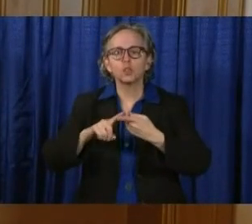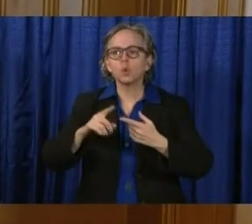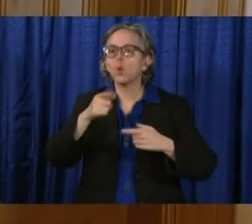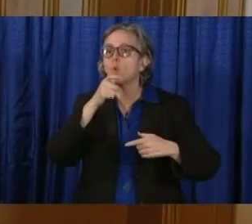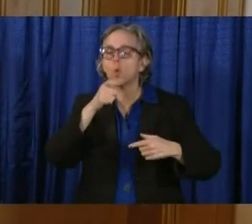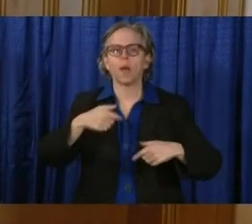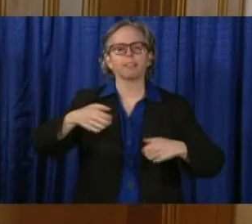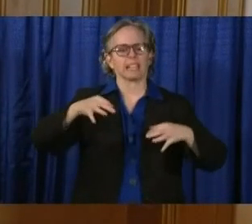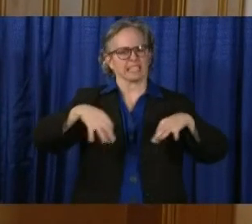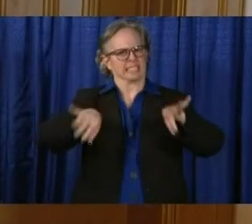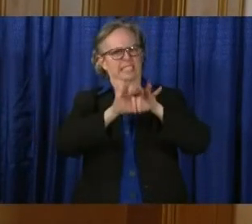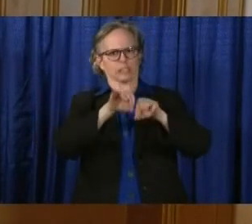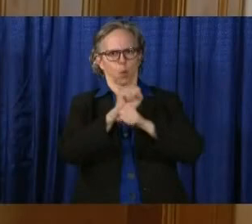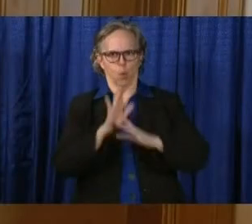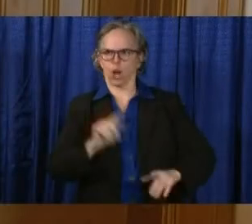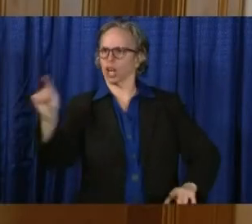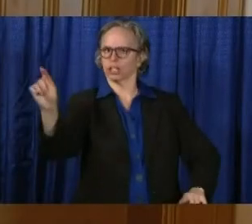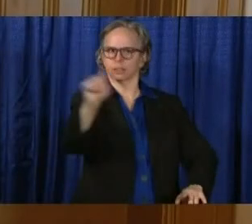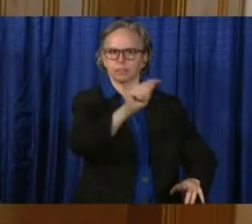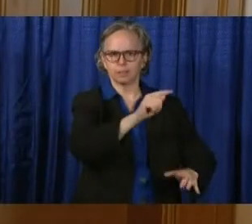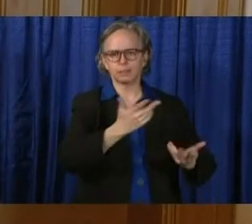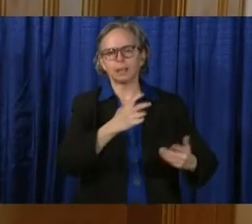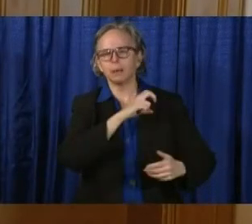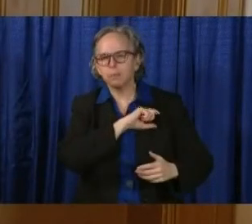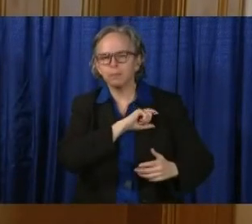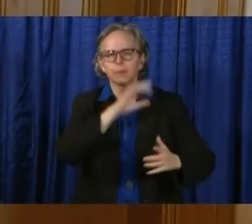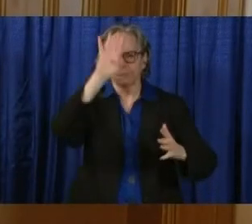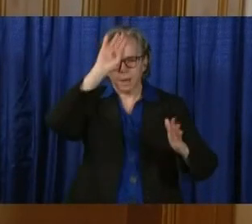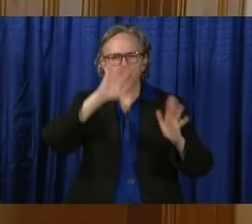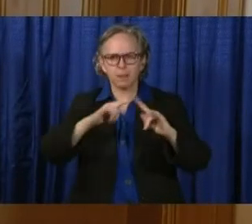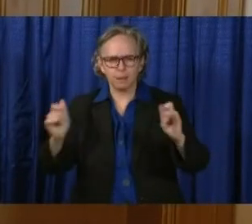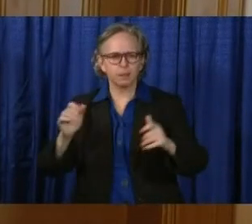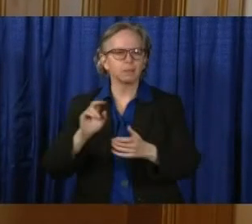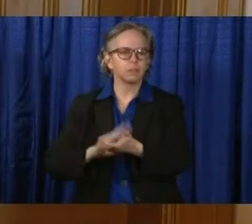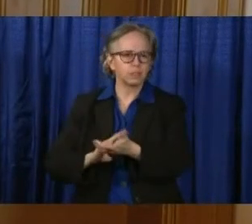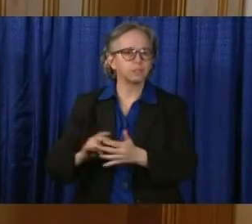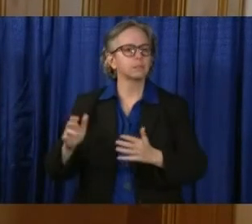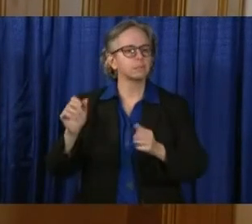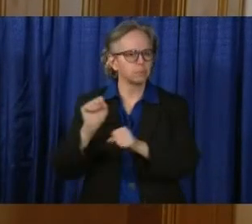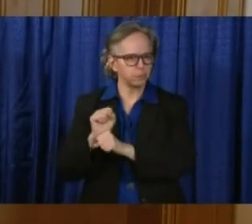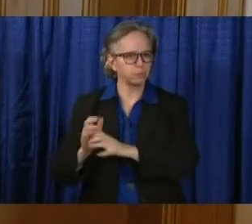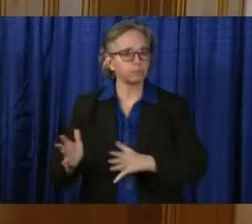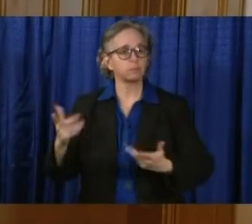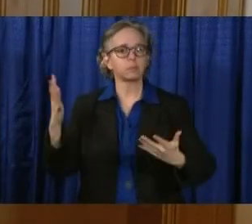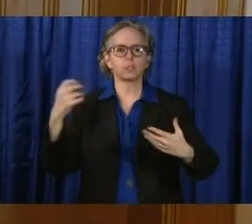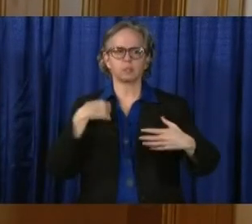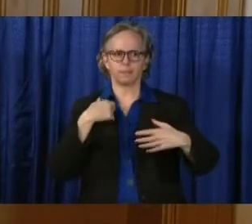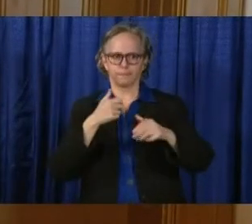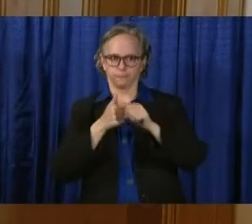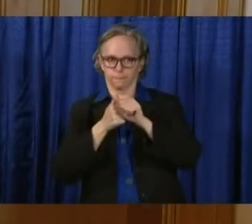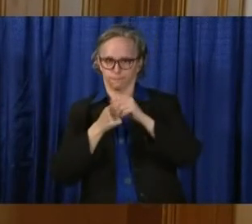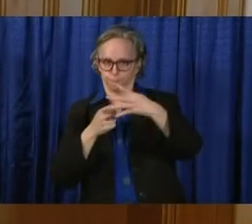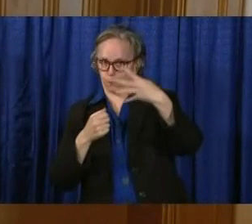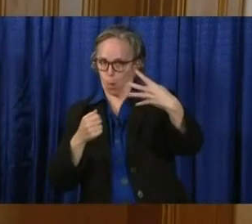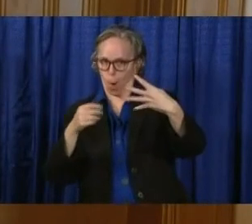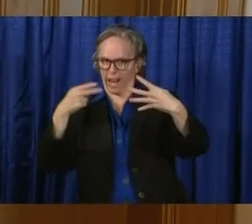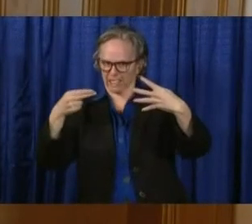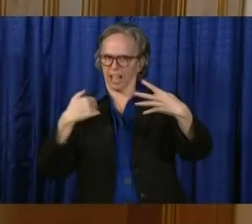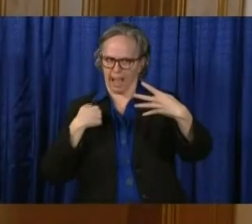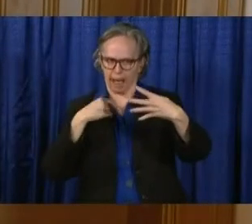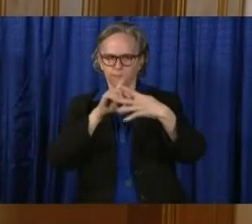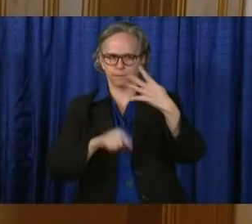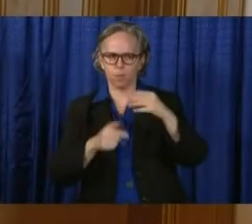It is a time for us to follow one of the 4-H's hands to larger service.